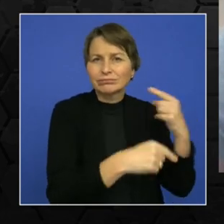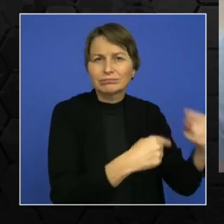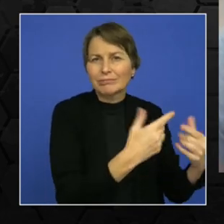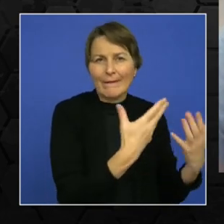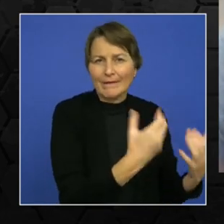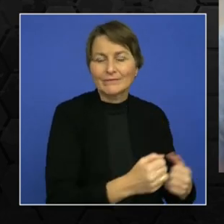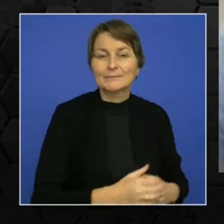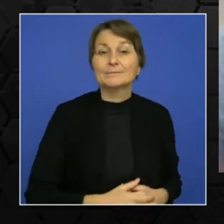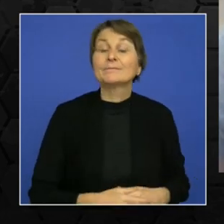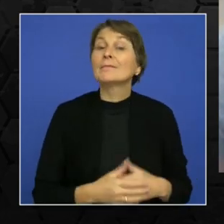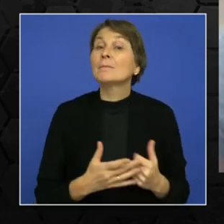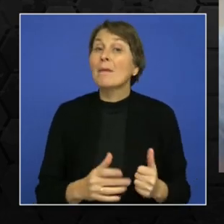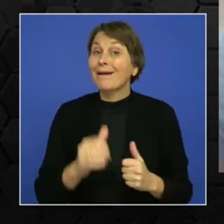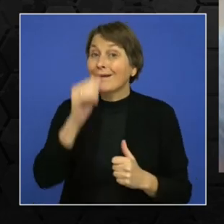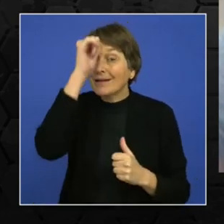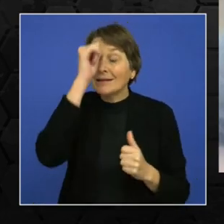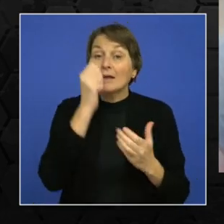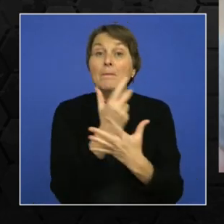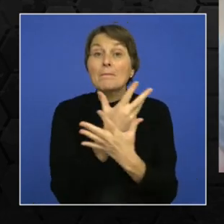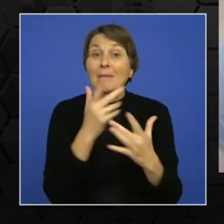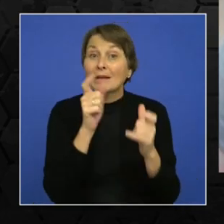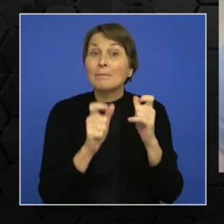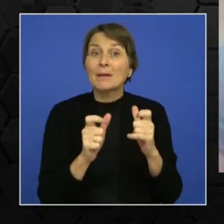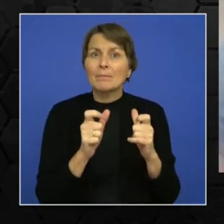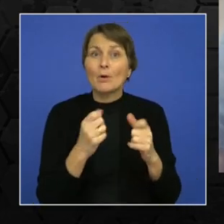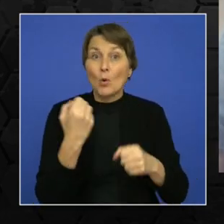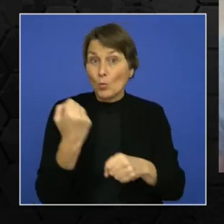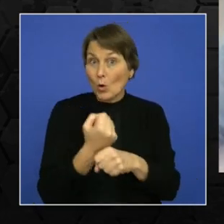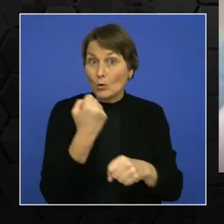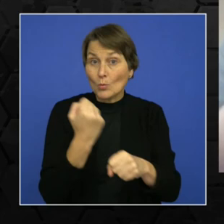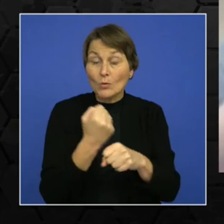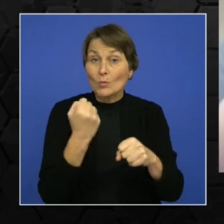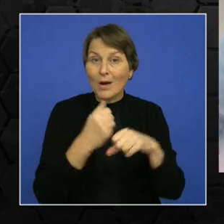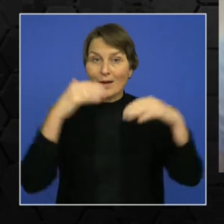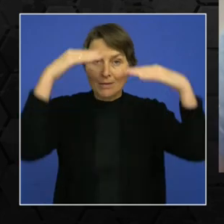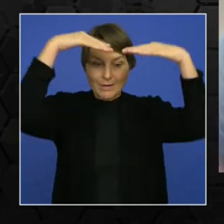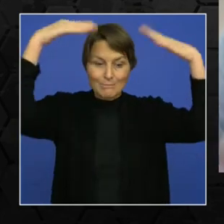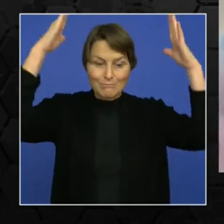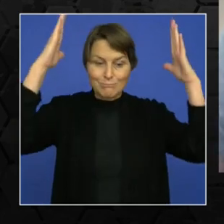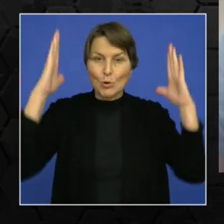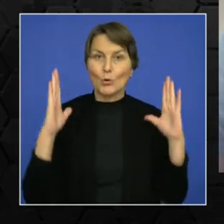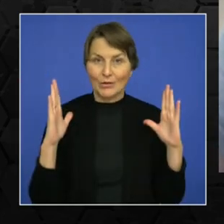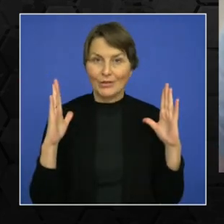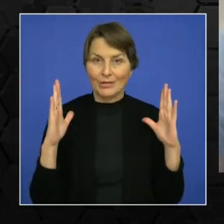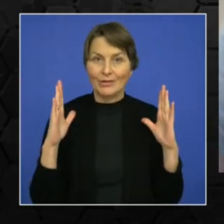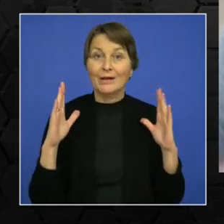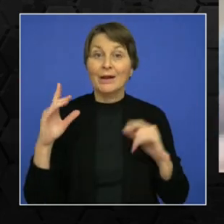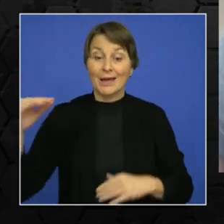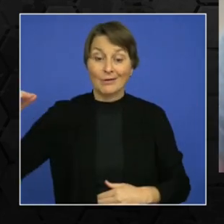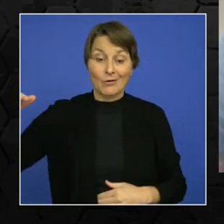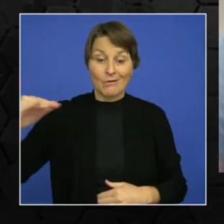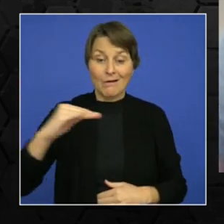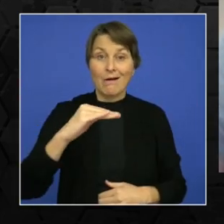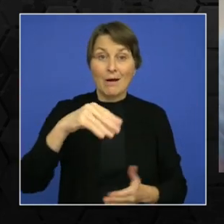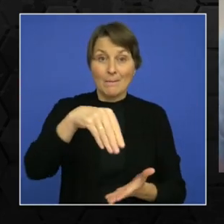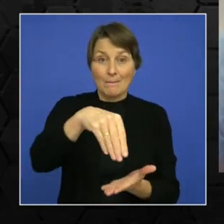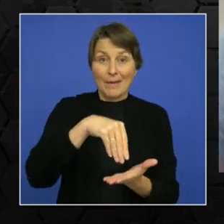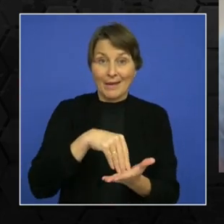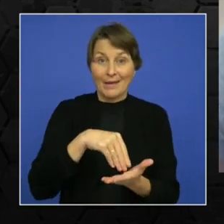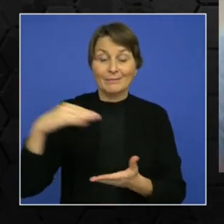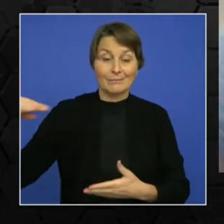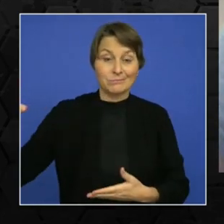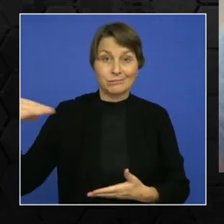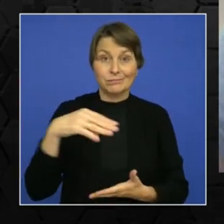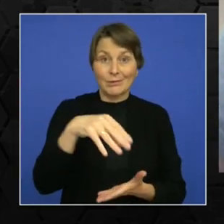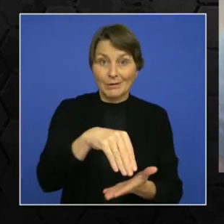people who are actually working behind toll booths. So once an electronic toll collection collection system is actually put up, these people would lose their